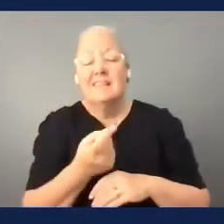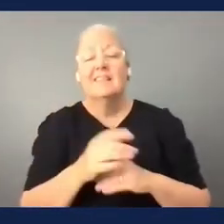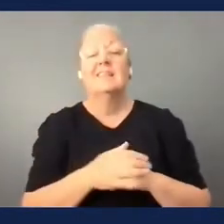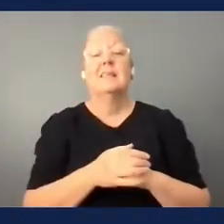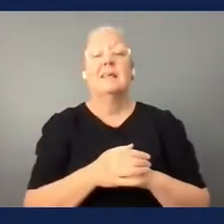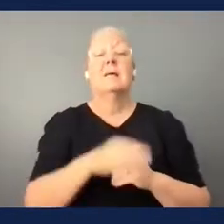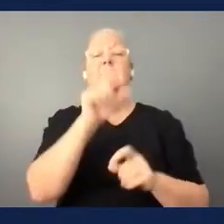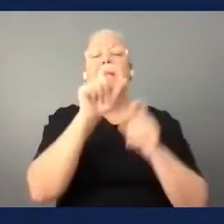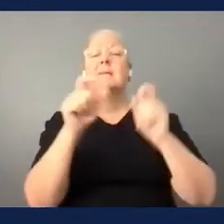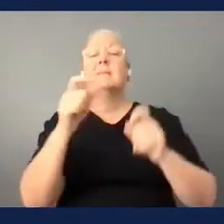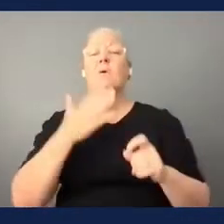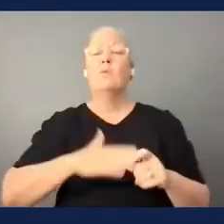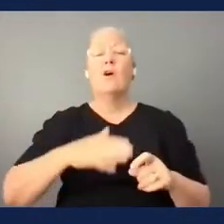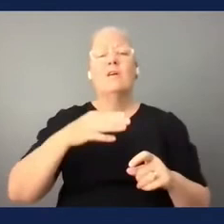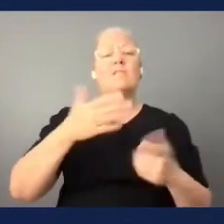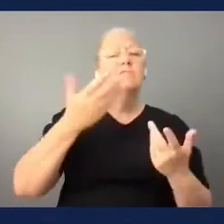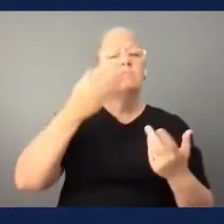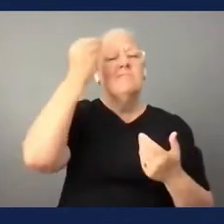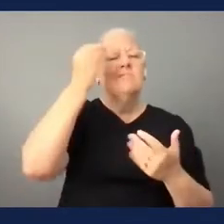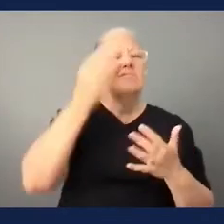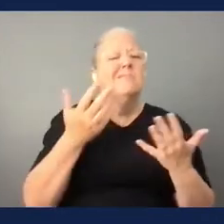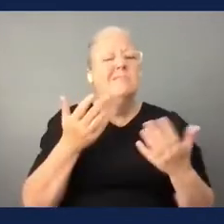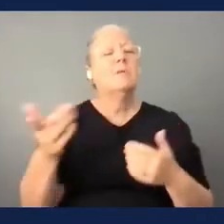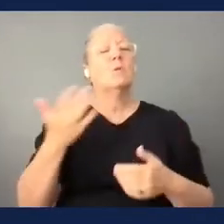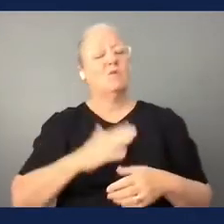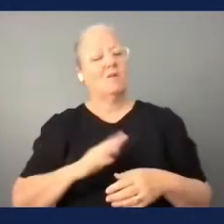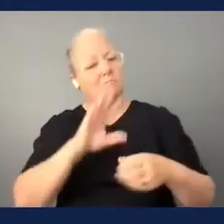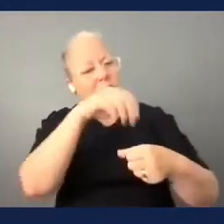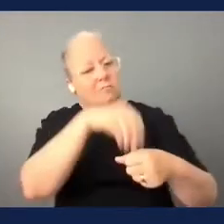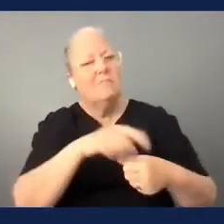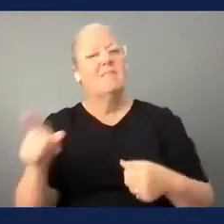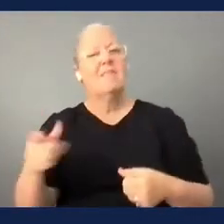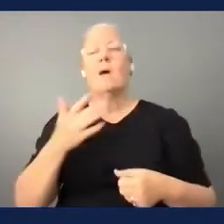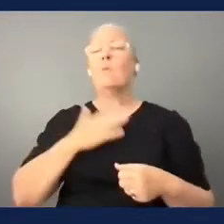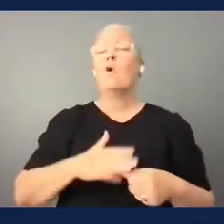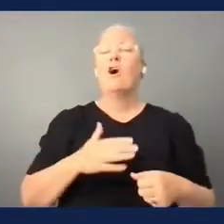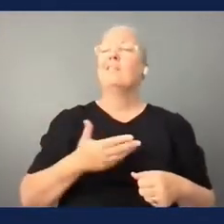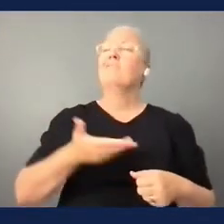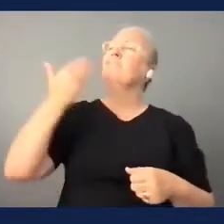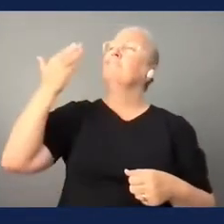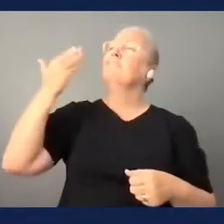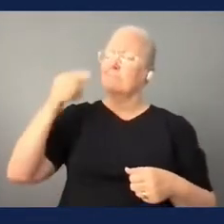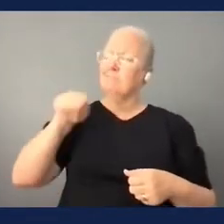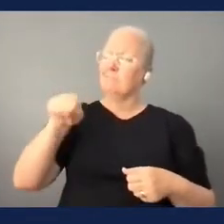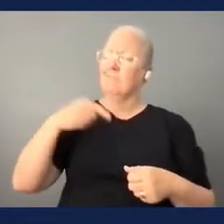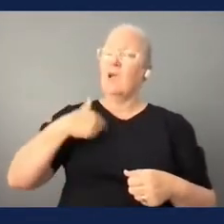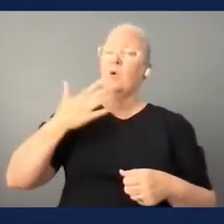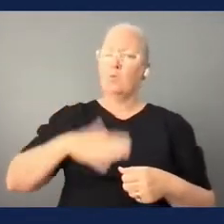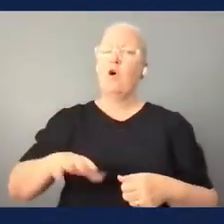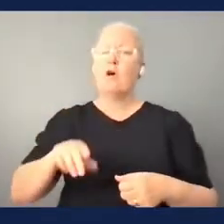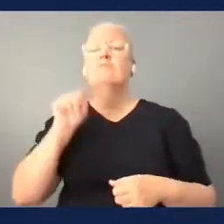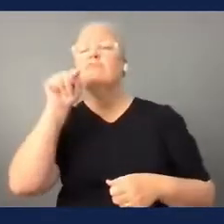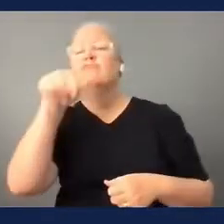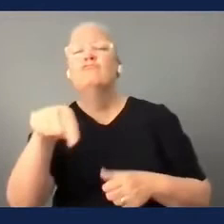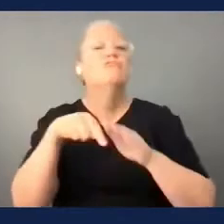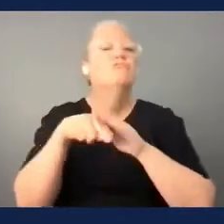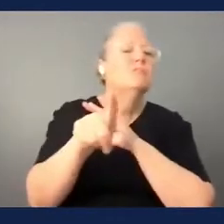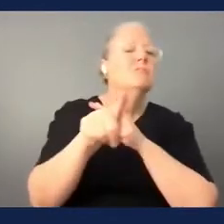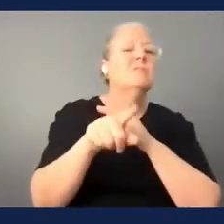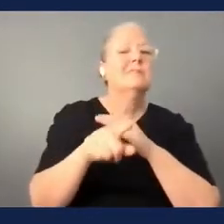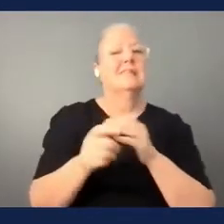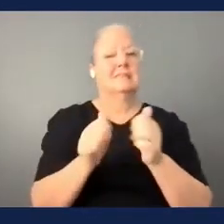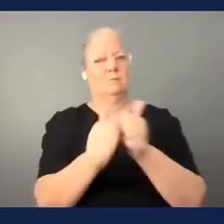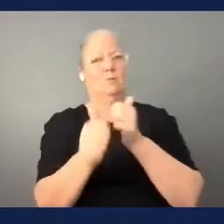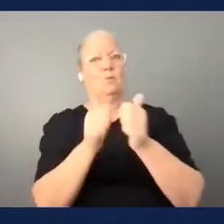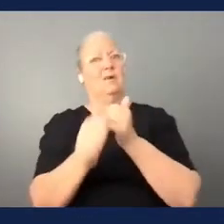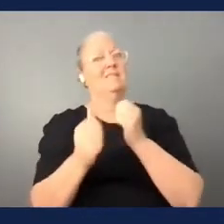they want to be included okay they want to be able to do some of the things they did previously so a lot of that is coming through sport and that's why we're trying to